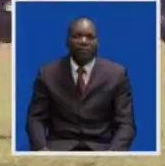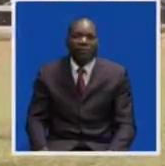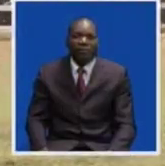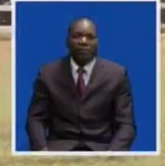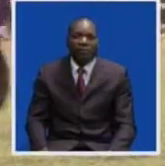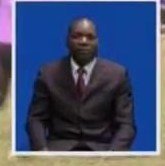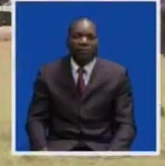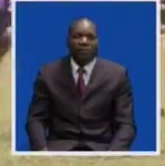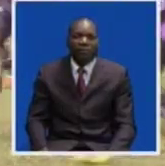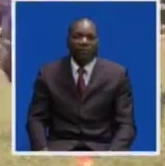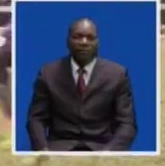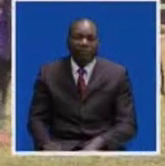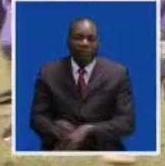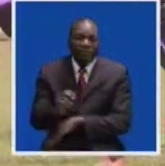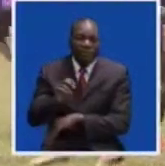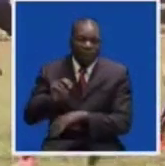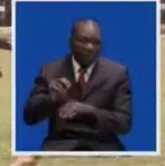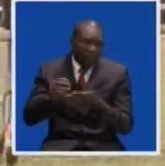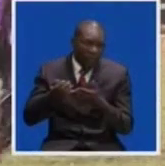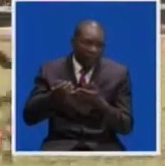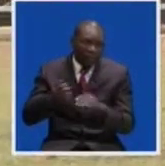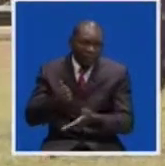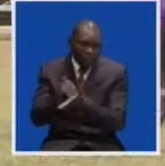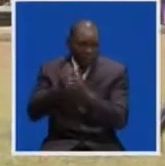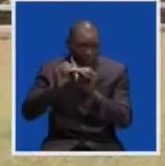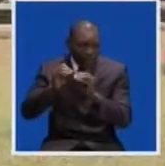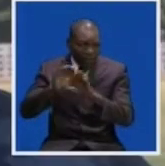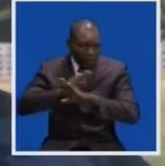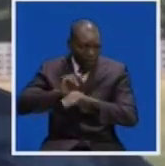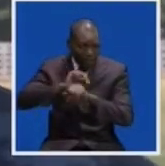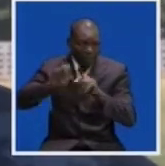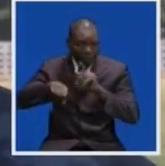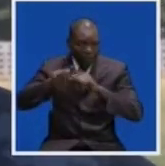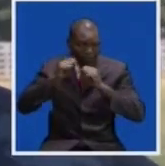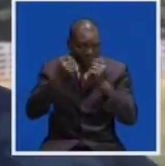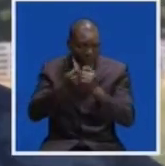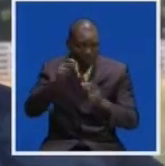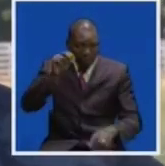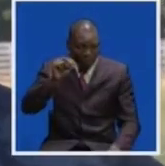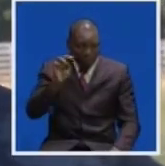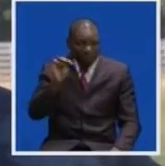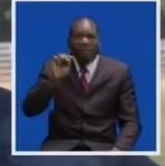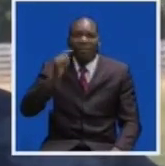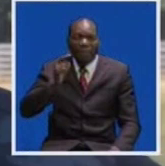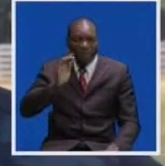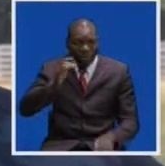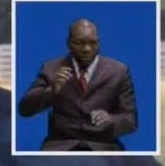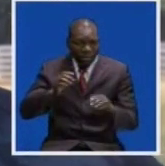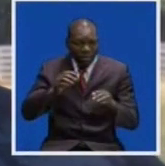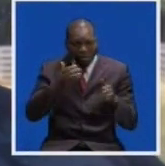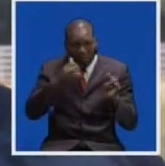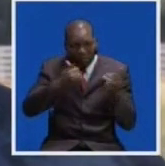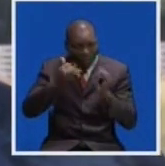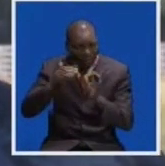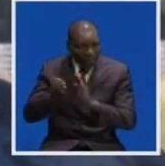And also coming up in the news, Zambia National Football Team Assistant Coach Numba Mumamba says the team will stick to game plan despite changes